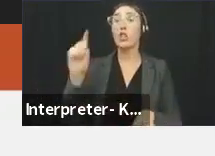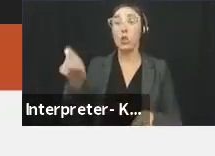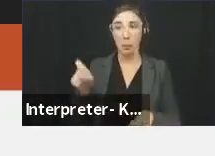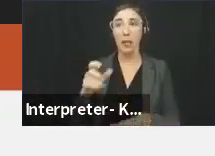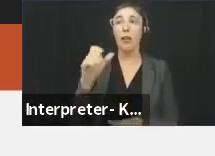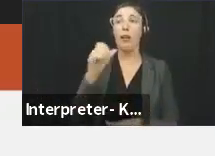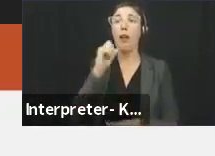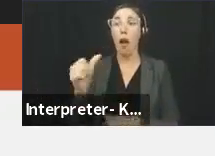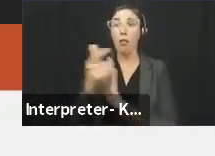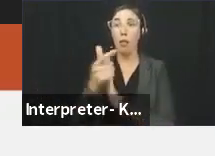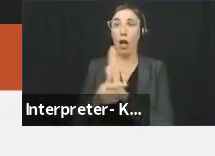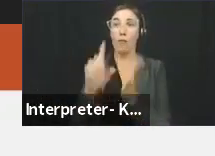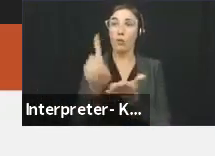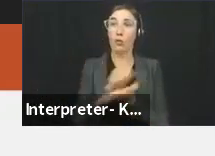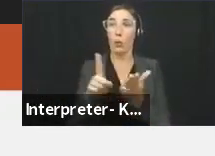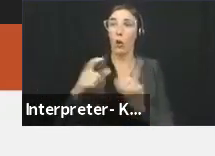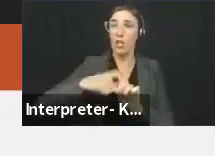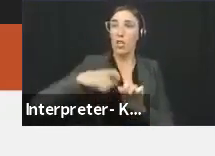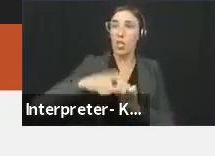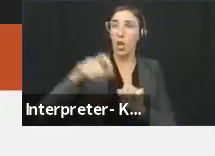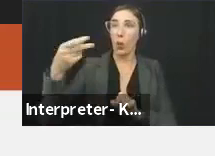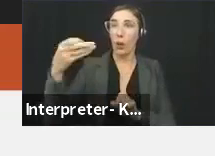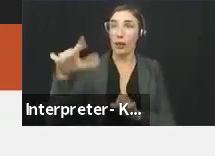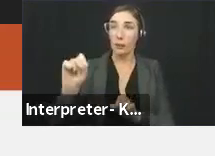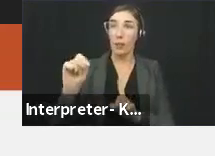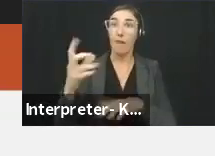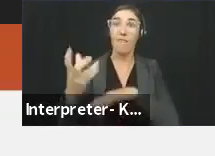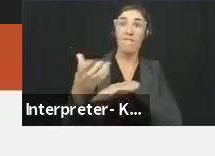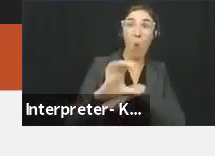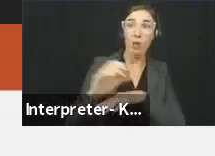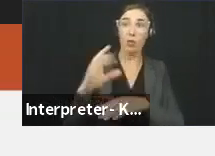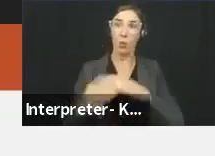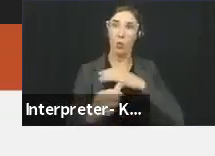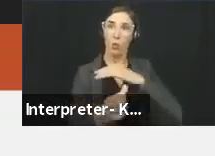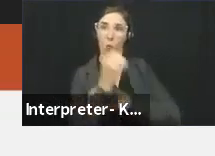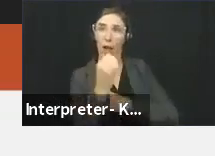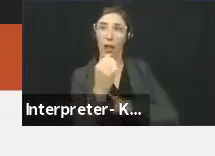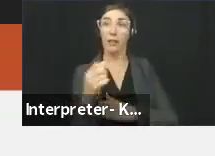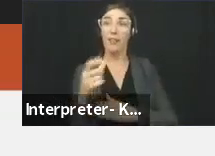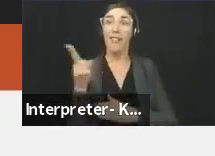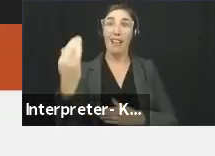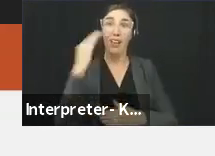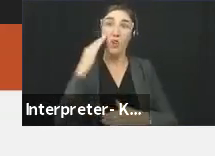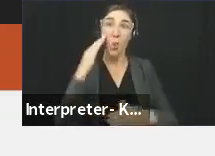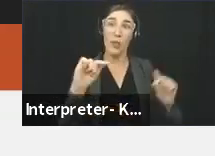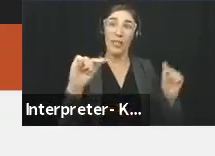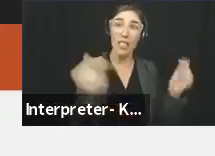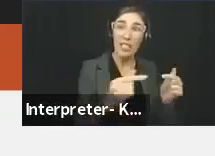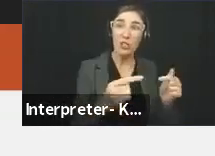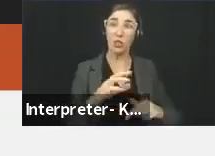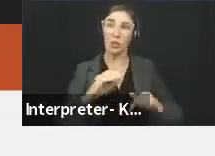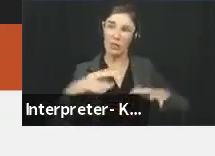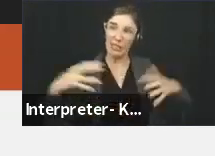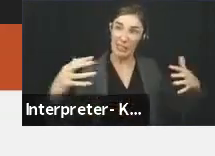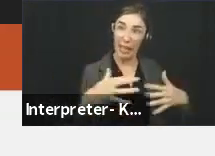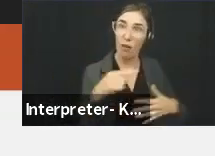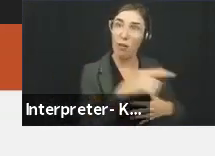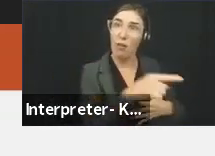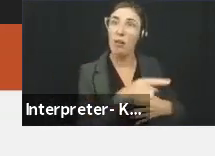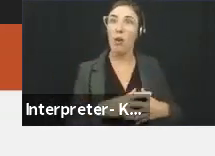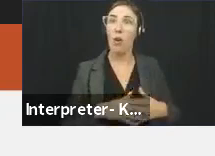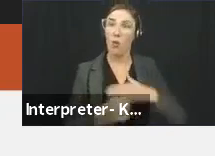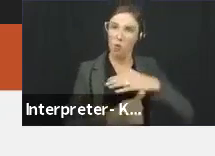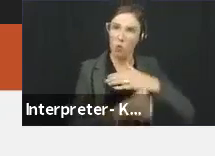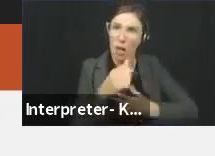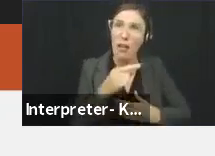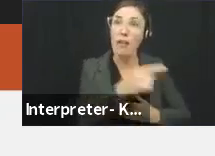a person to, if by force or threat of force, knowingly injure, intimidate, or interfere with, or threaten any